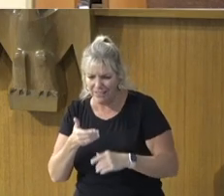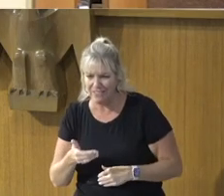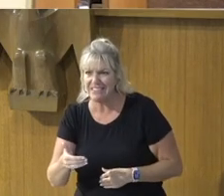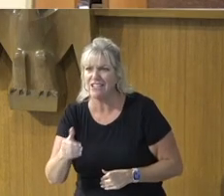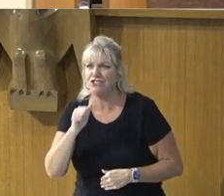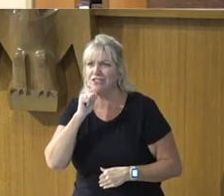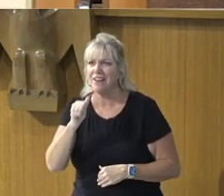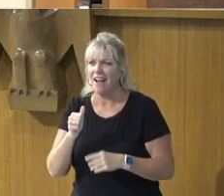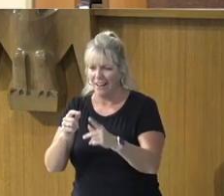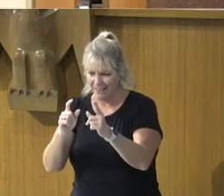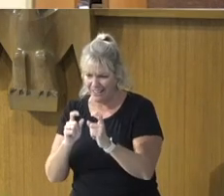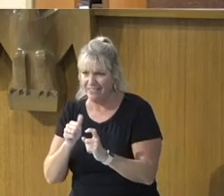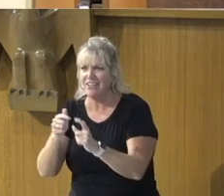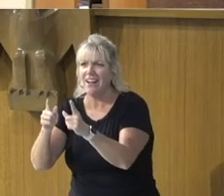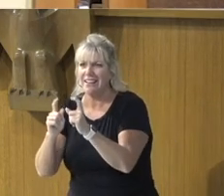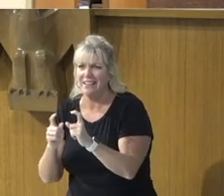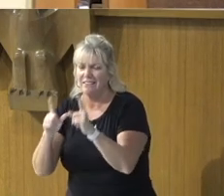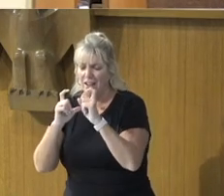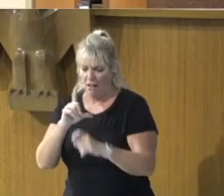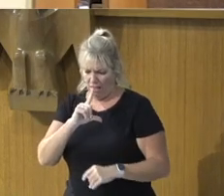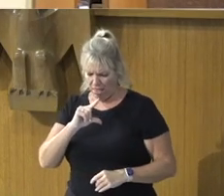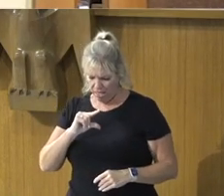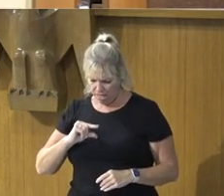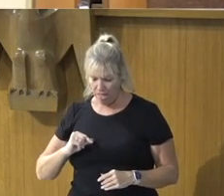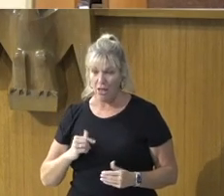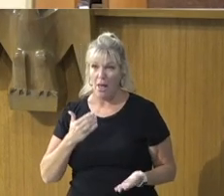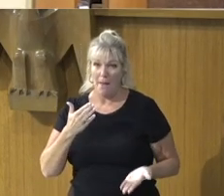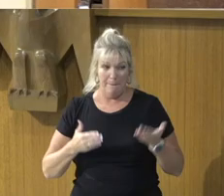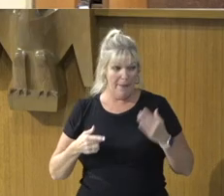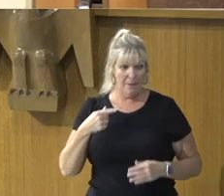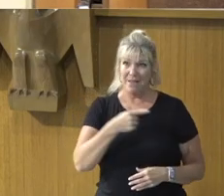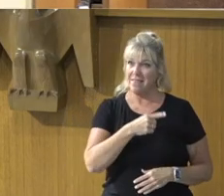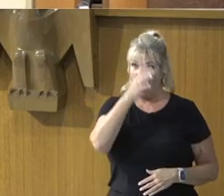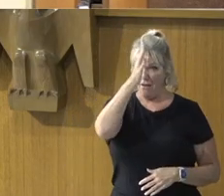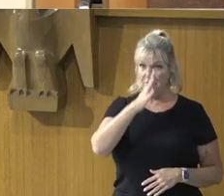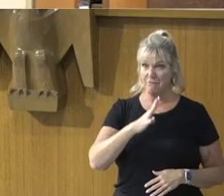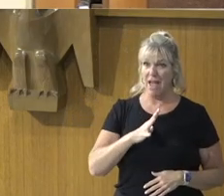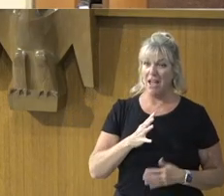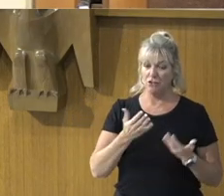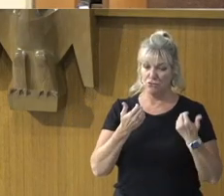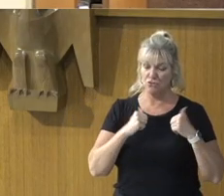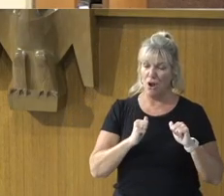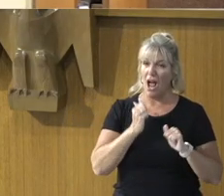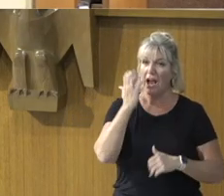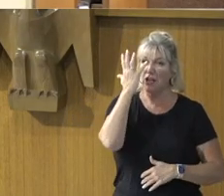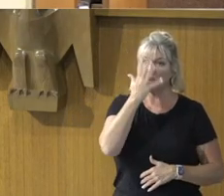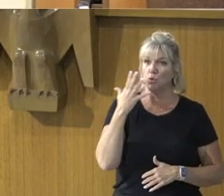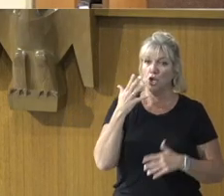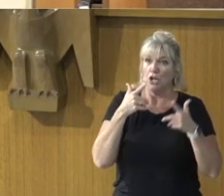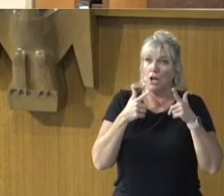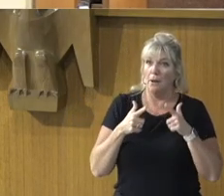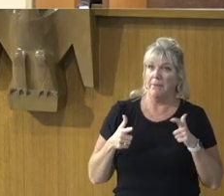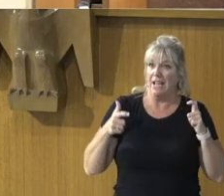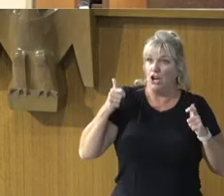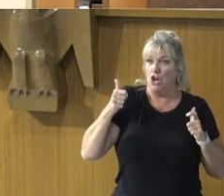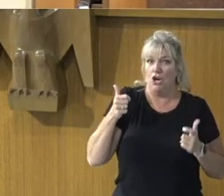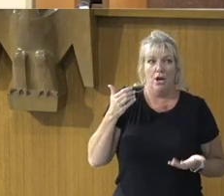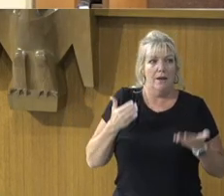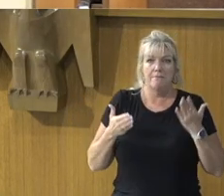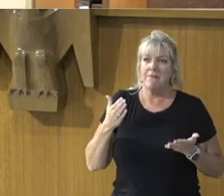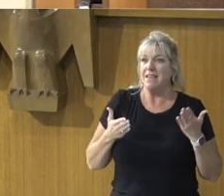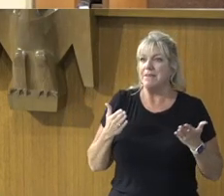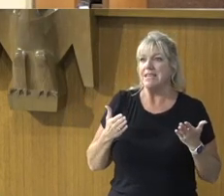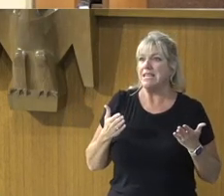Well, Tried to look and feel, A little bit bigger, By buying, And driving, A faster, And